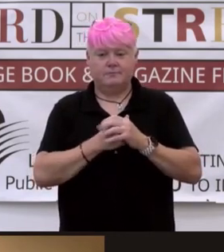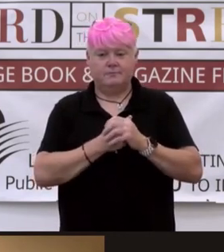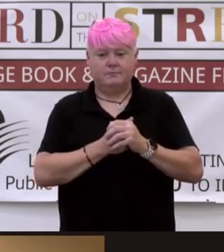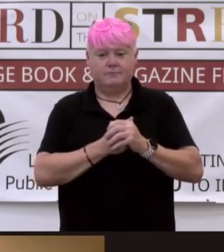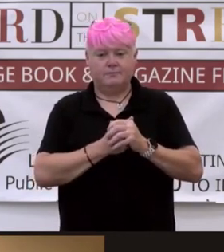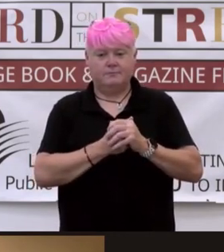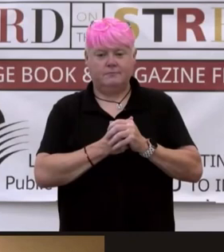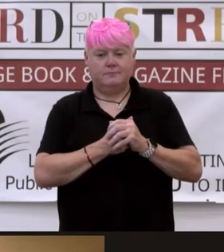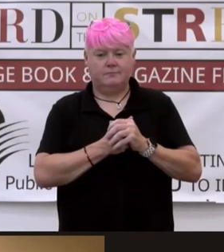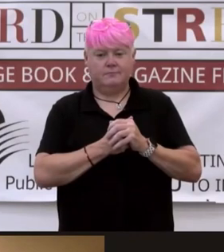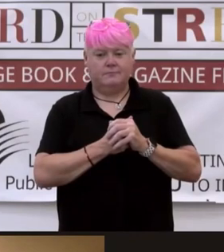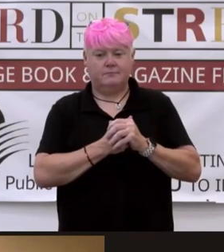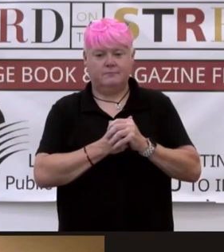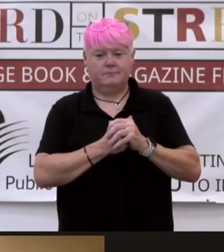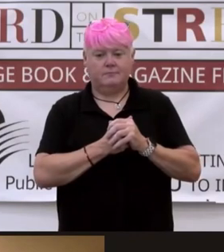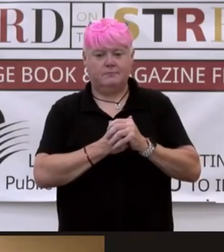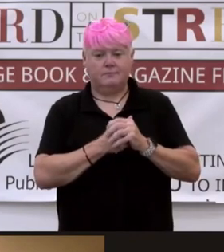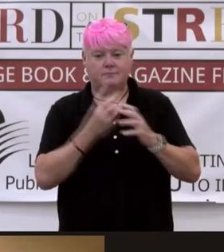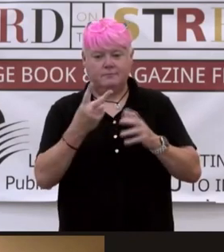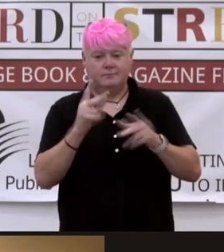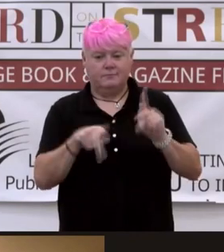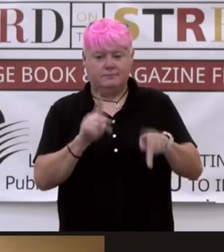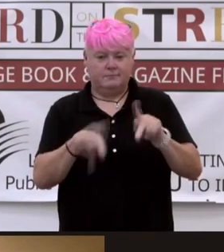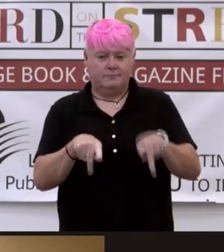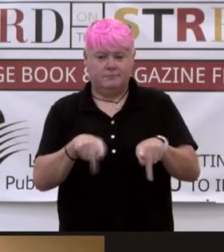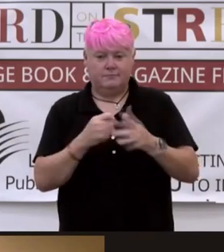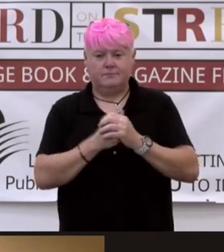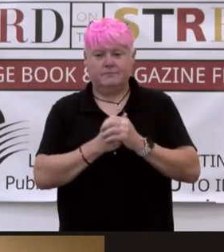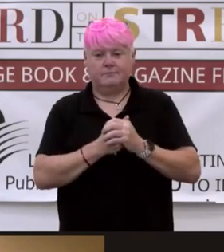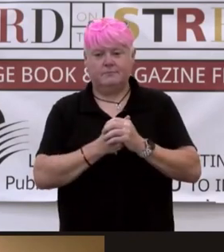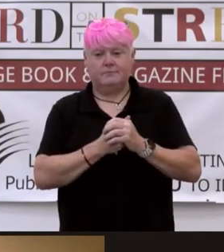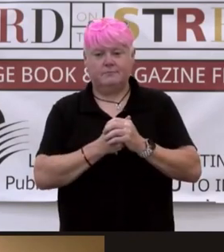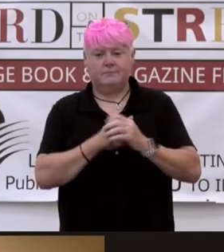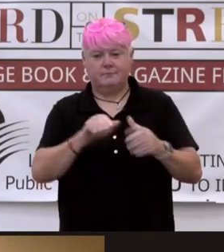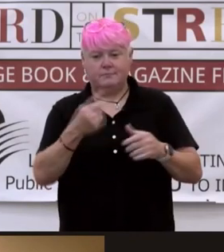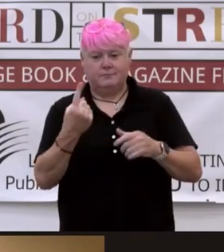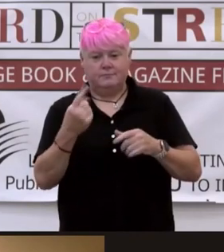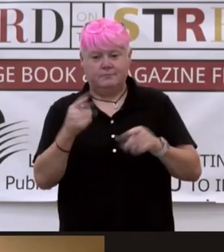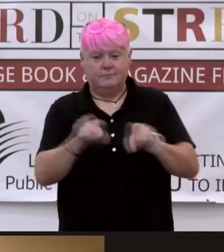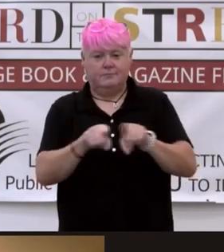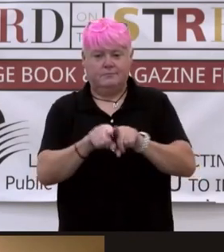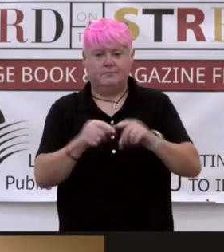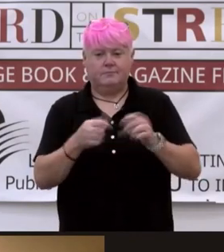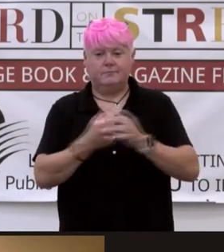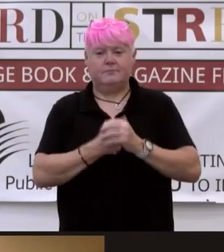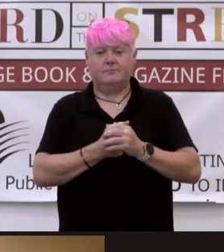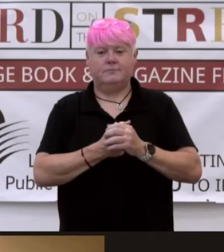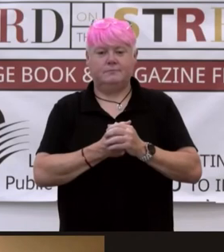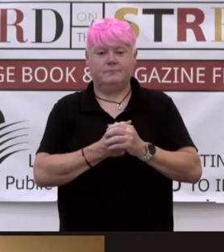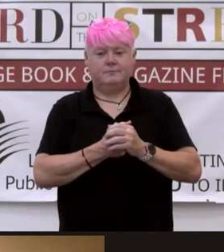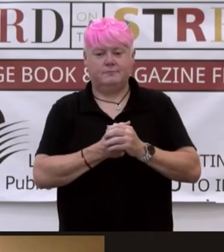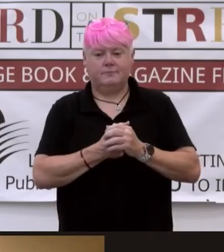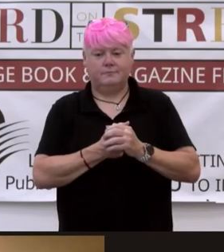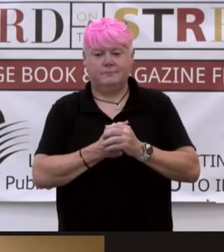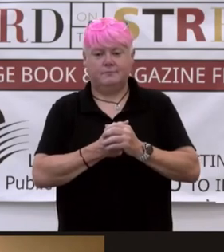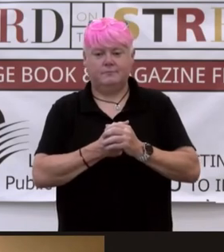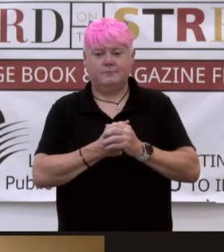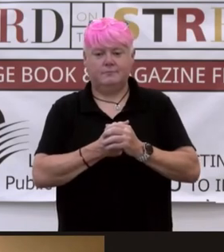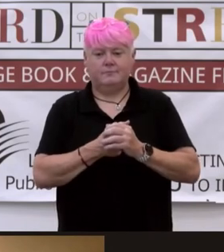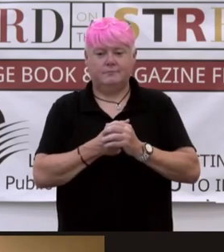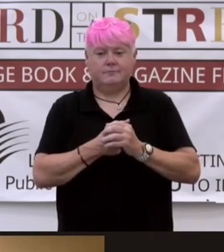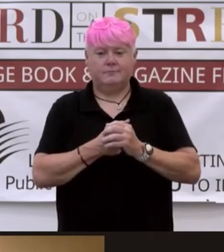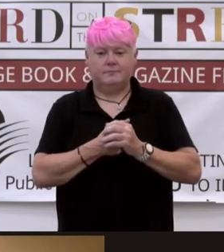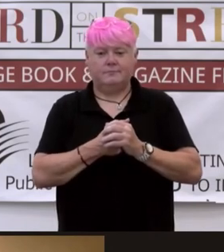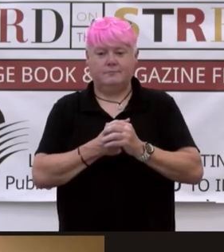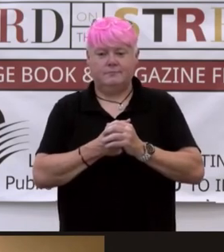All right. We've got two people so far. Anybody else out of my 10-person audience